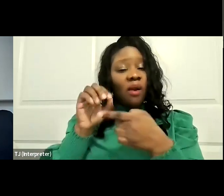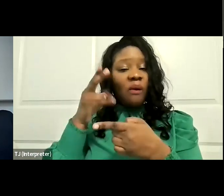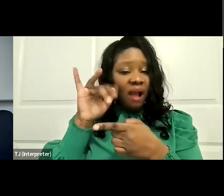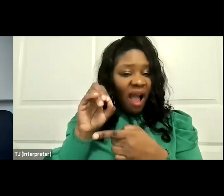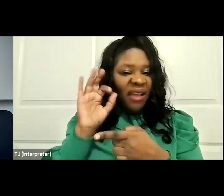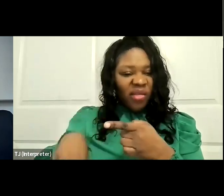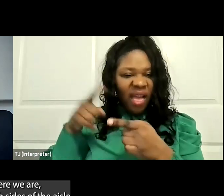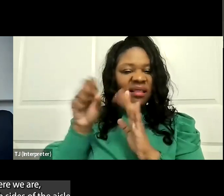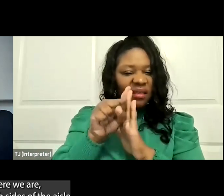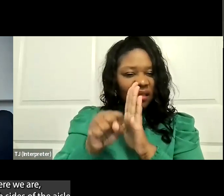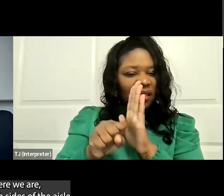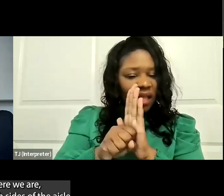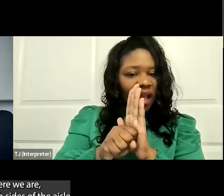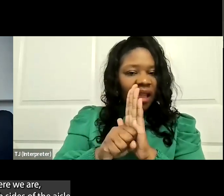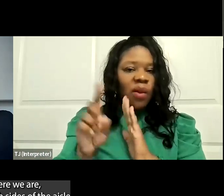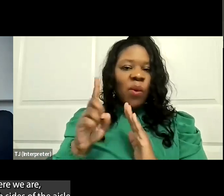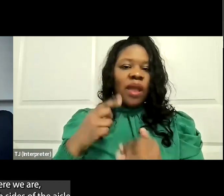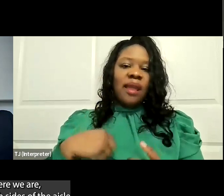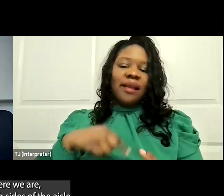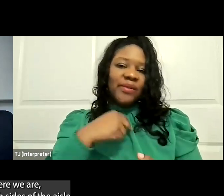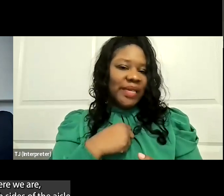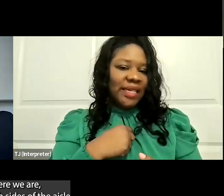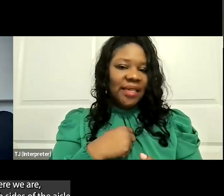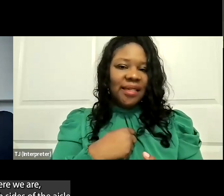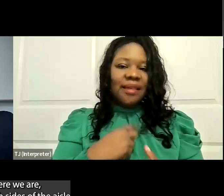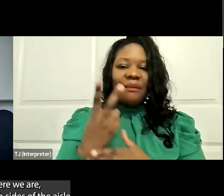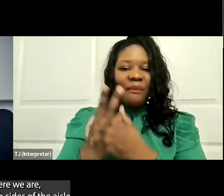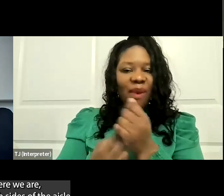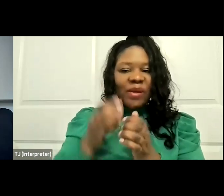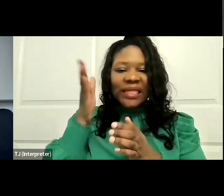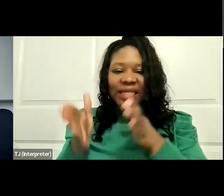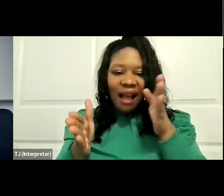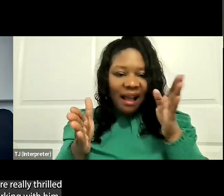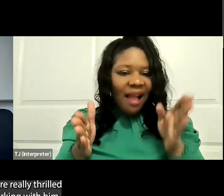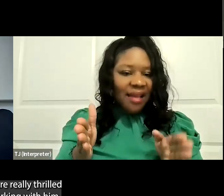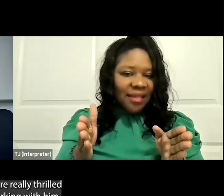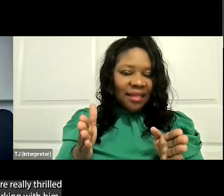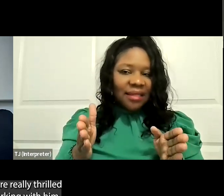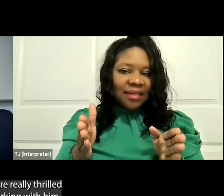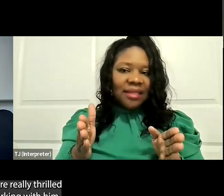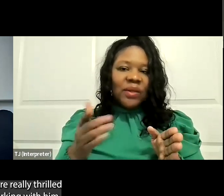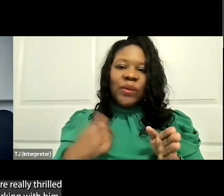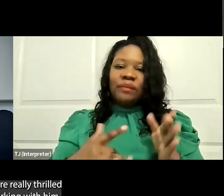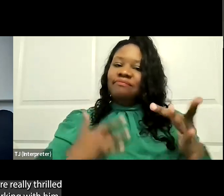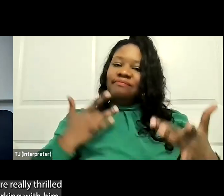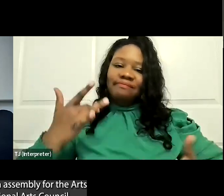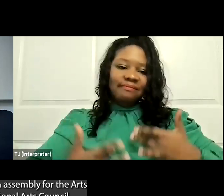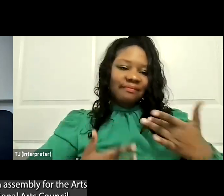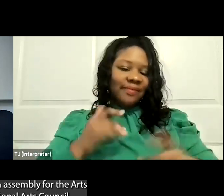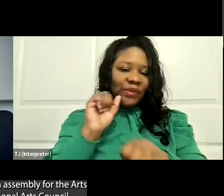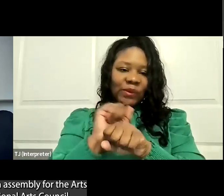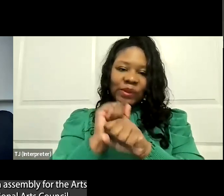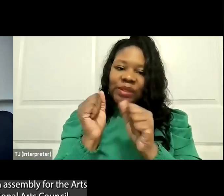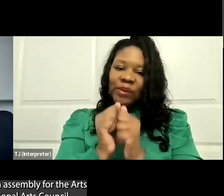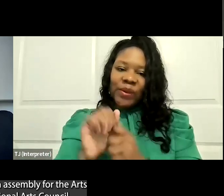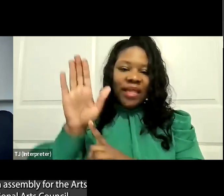we are both sides of the aisle, and we are really thrilled to be working with him. I